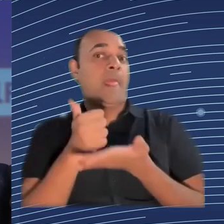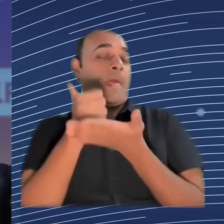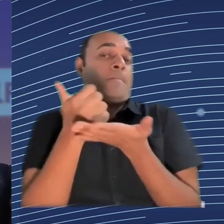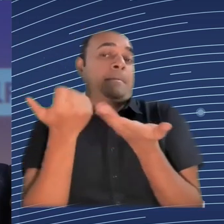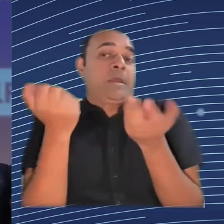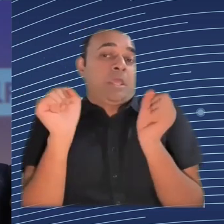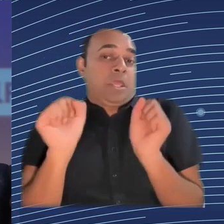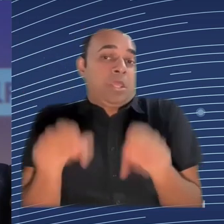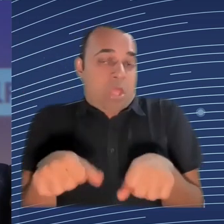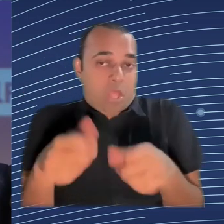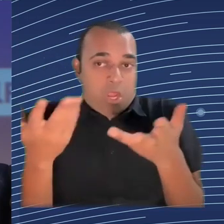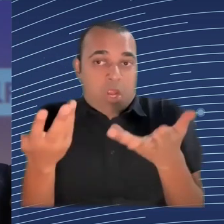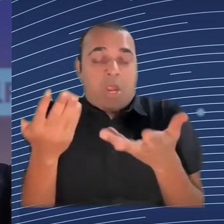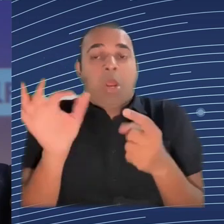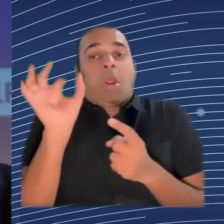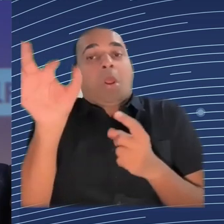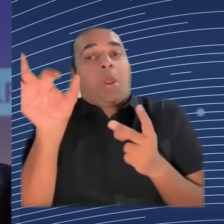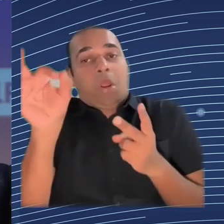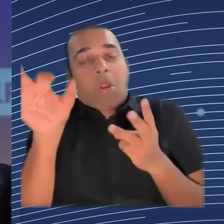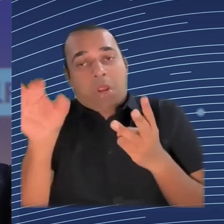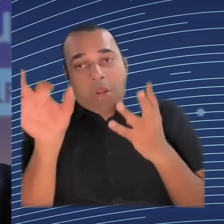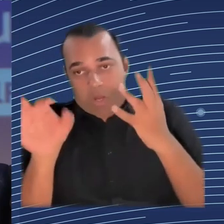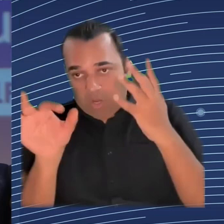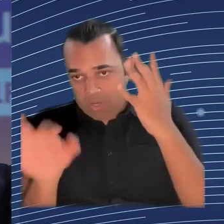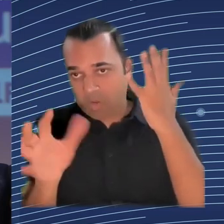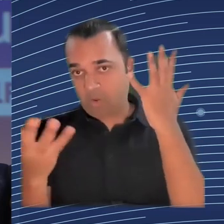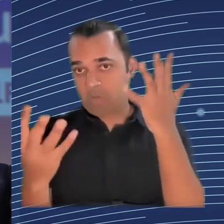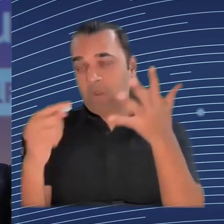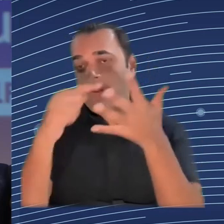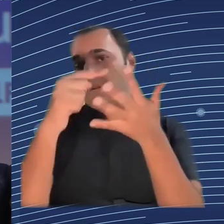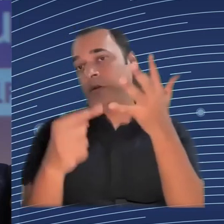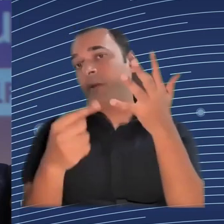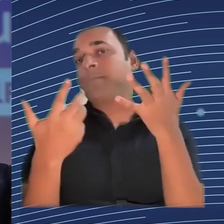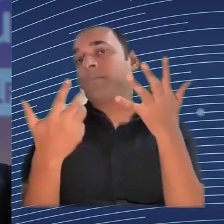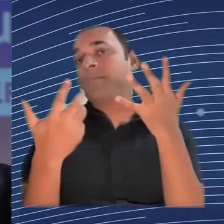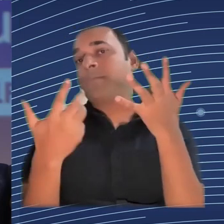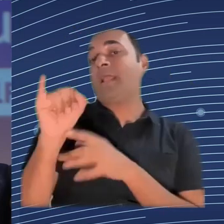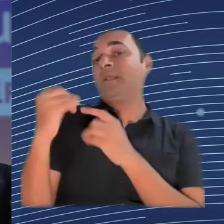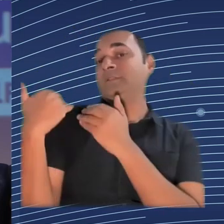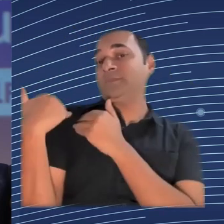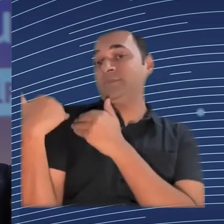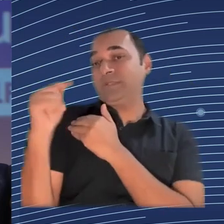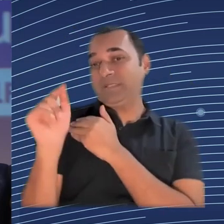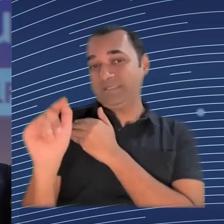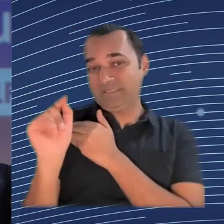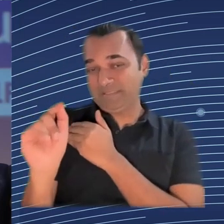One is when you design AI responsibly, your product is probably going to be better, because what does it mean to design a product